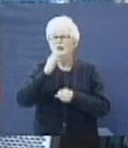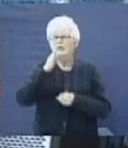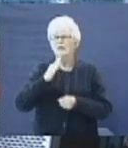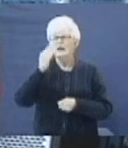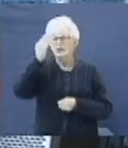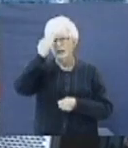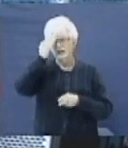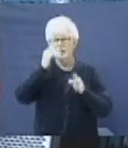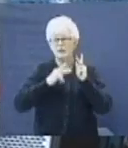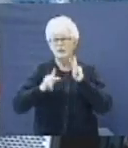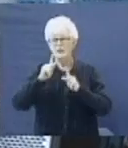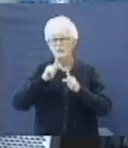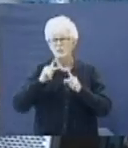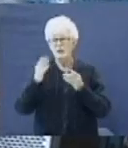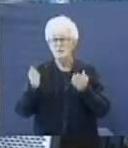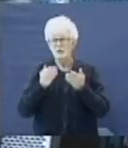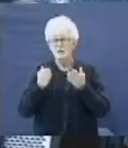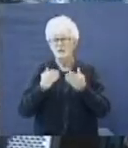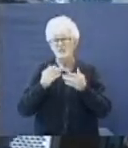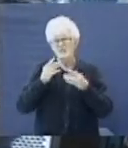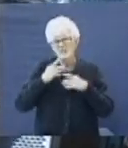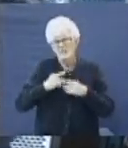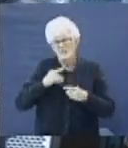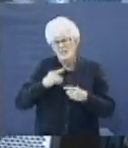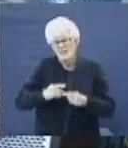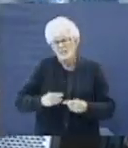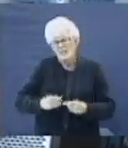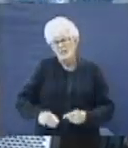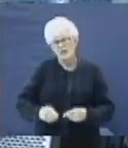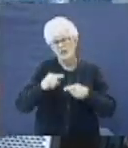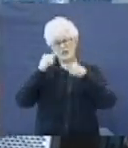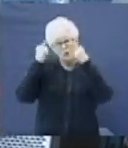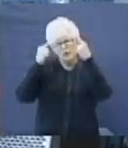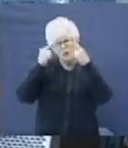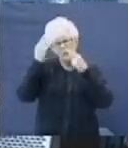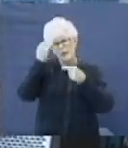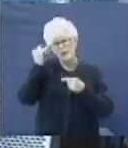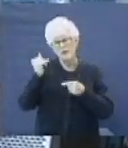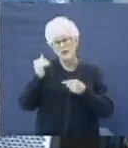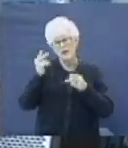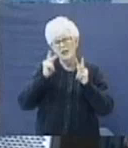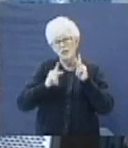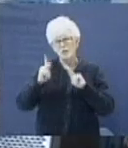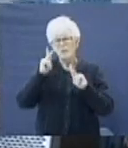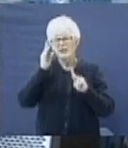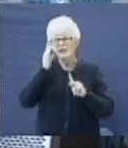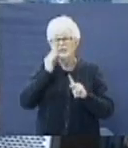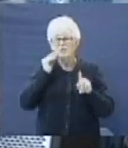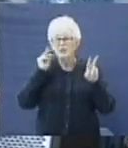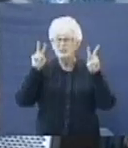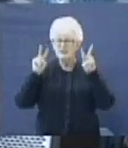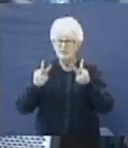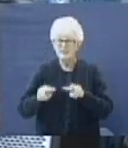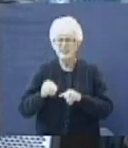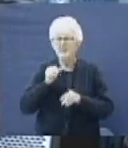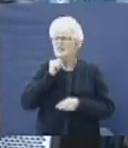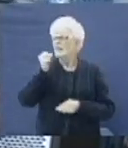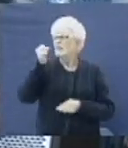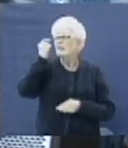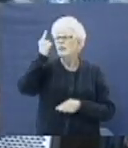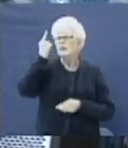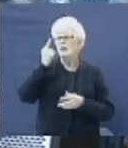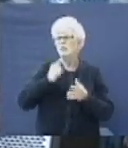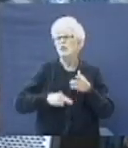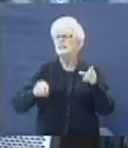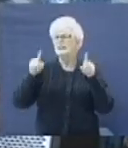God, I know there's people in this building that are discouraged, wondering why. I know there's people that are in the valleys of their life, and they don't understand what's